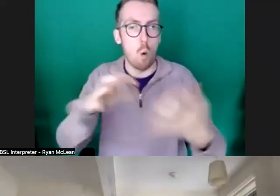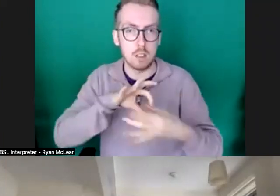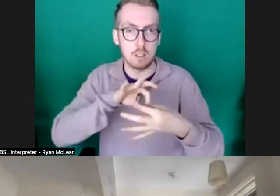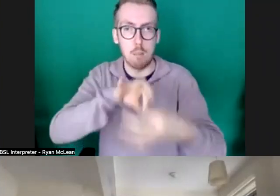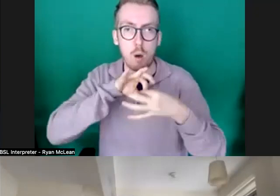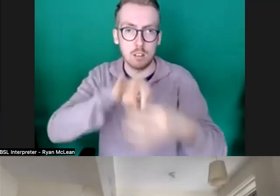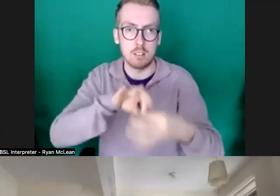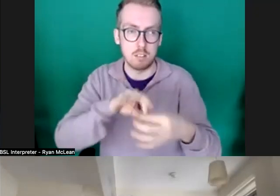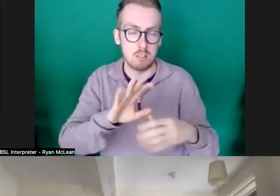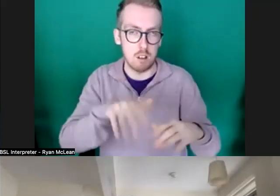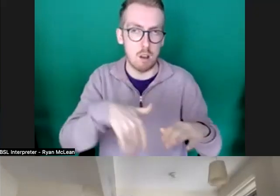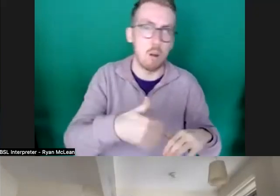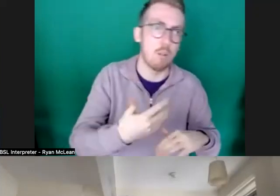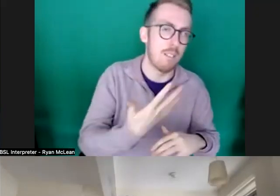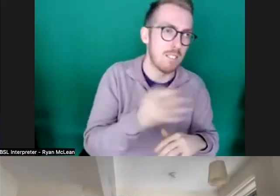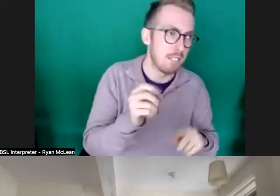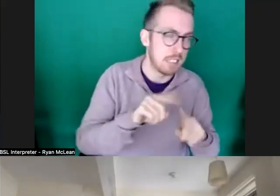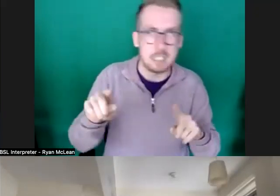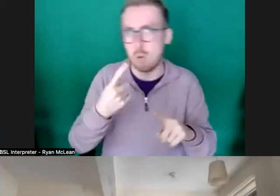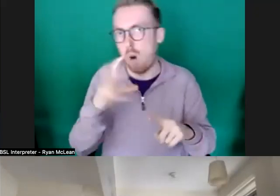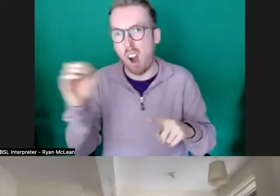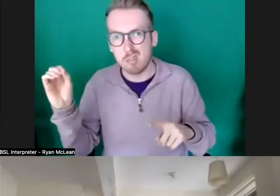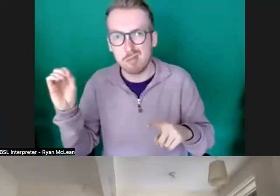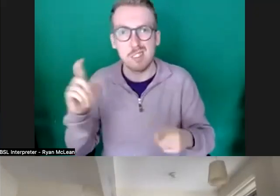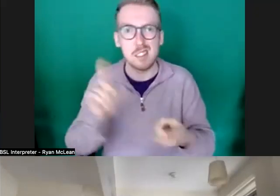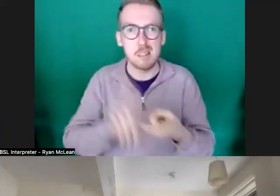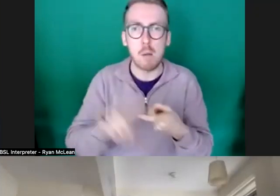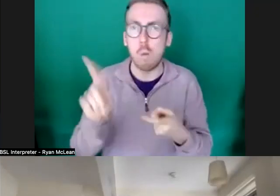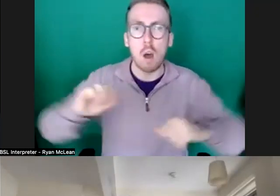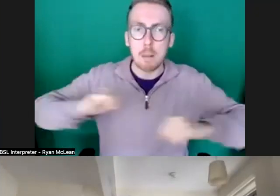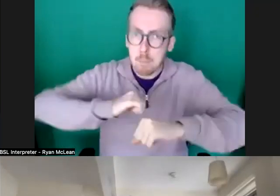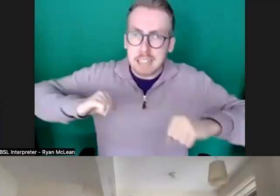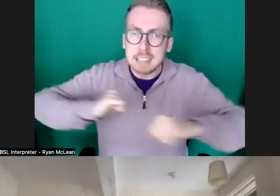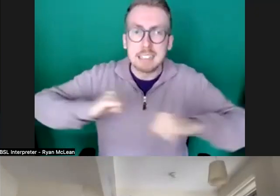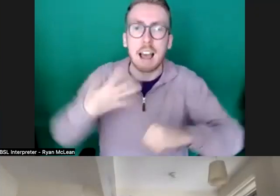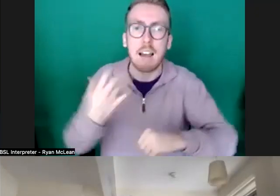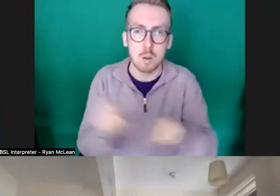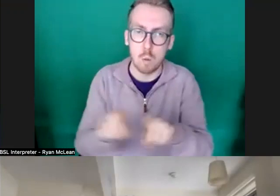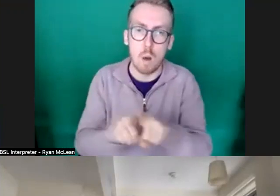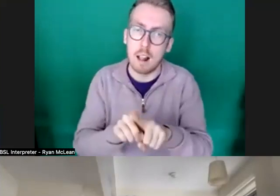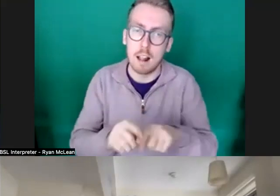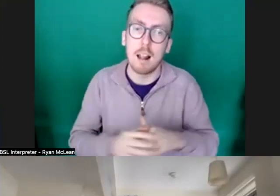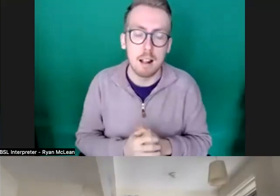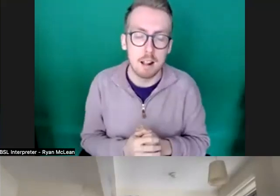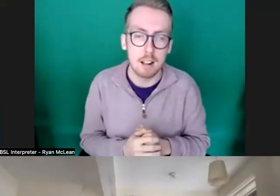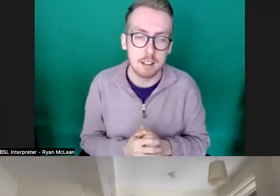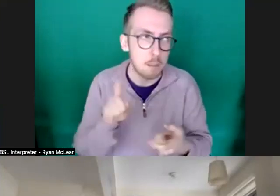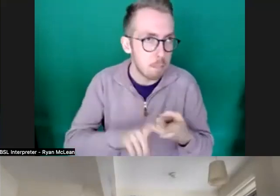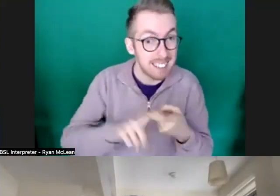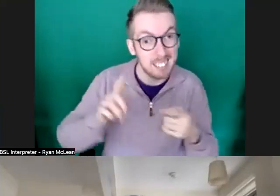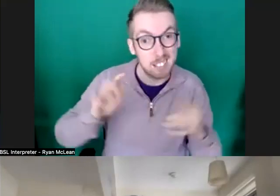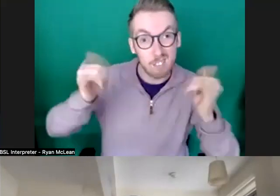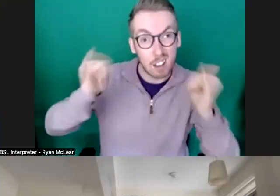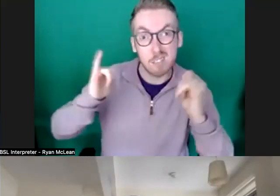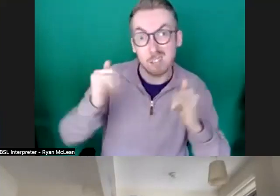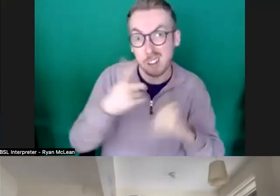of 50 to 100 um depending on what spaces you've got it does depend if um festivals have got that space